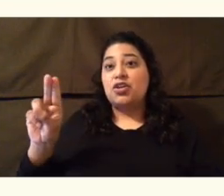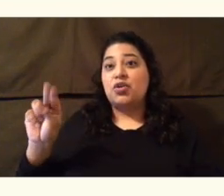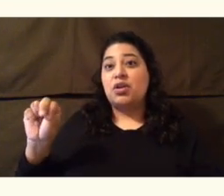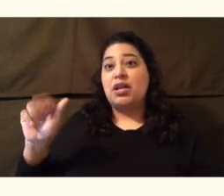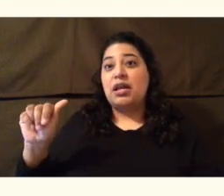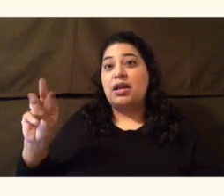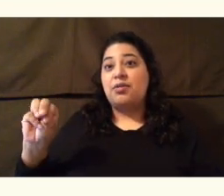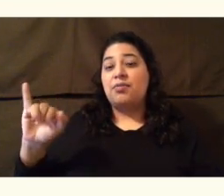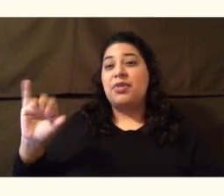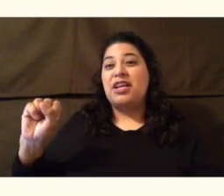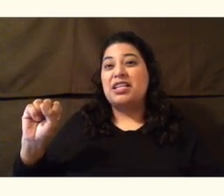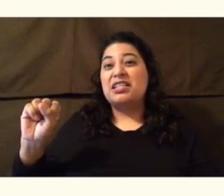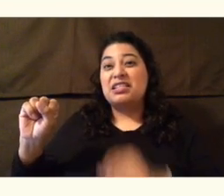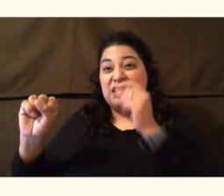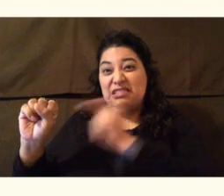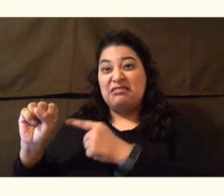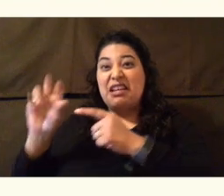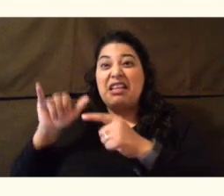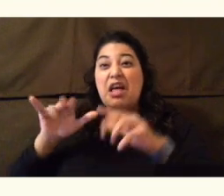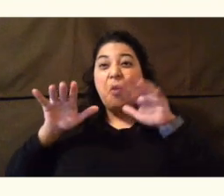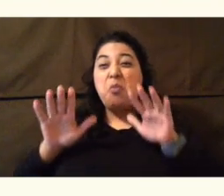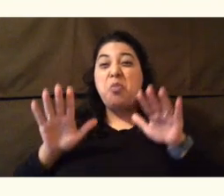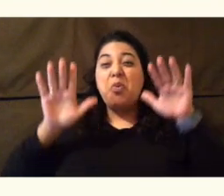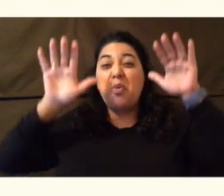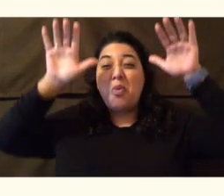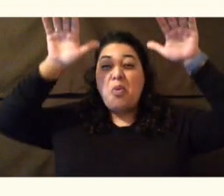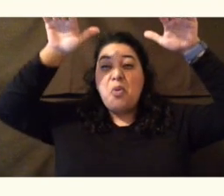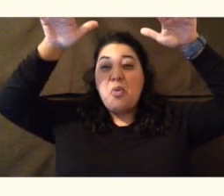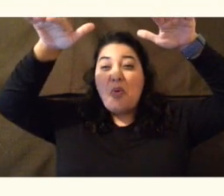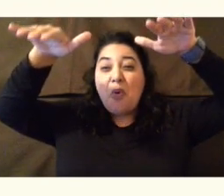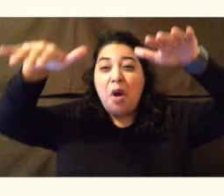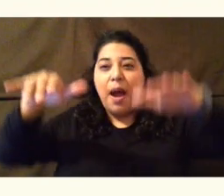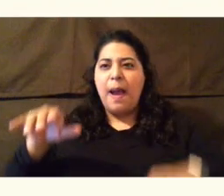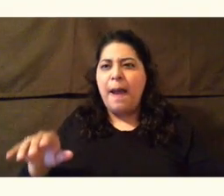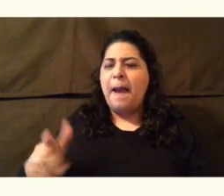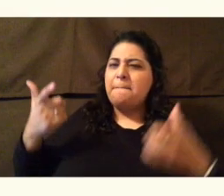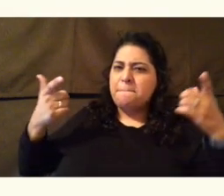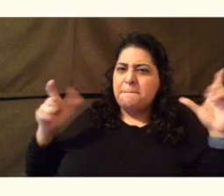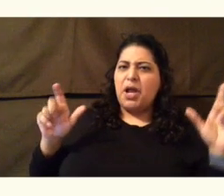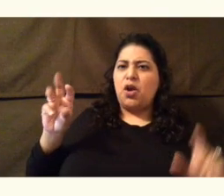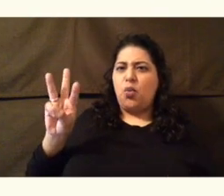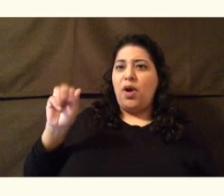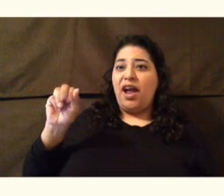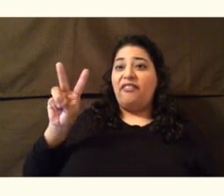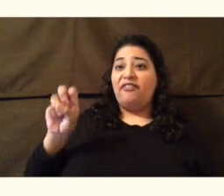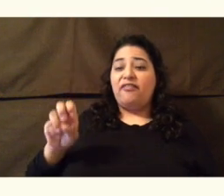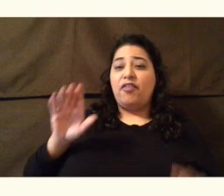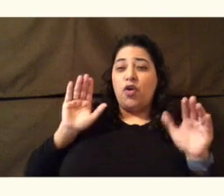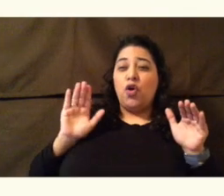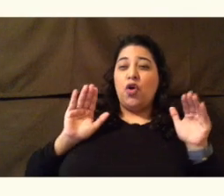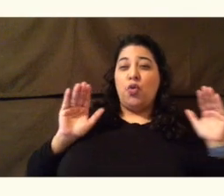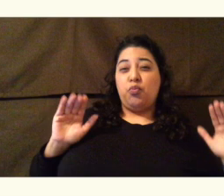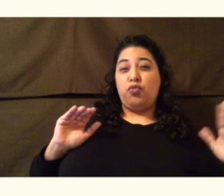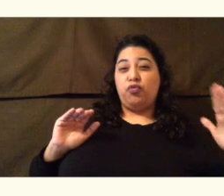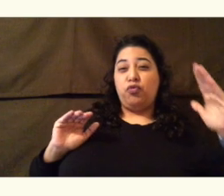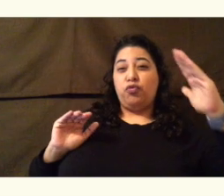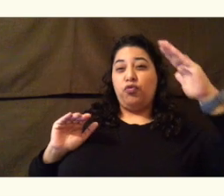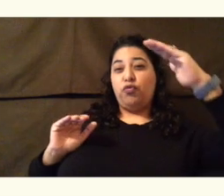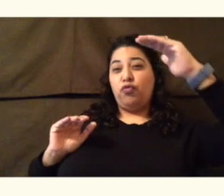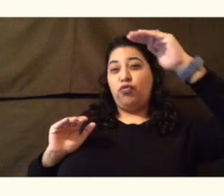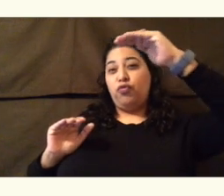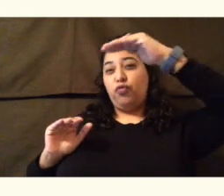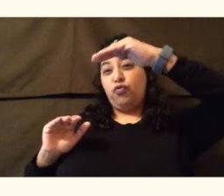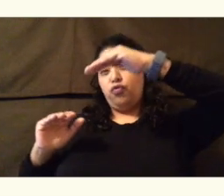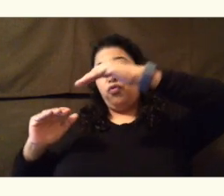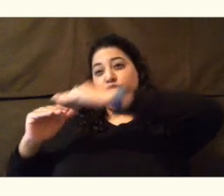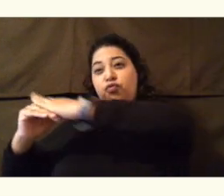big wave in the sea. The wave can travel across the ocean and break on a coast. A tsunami can cause